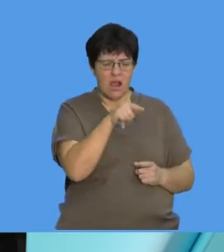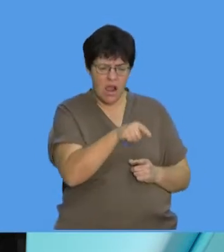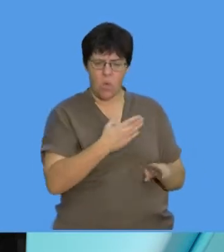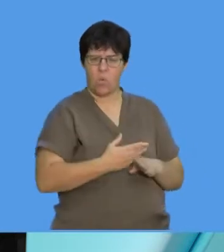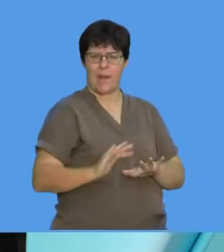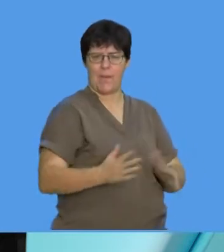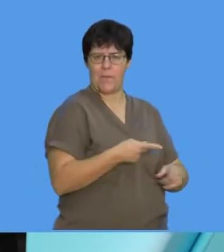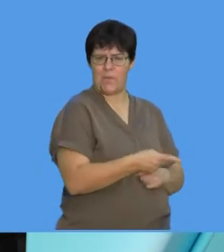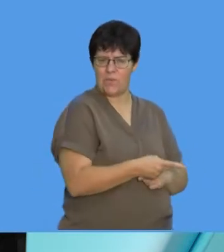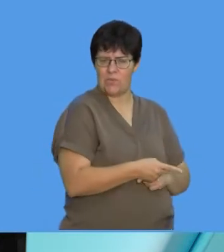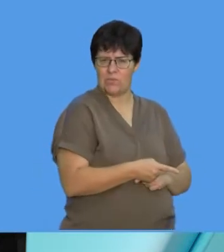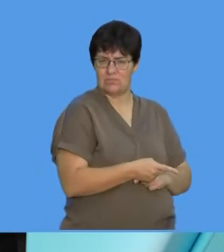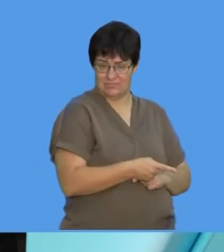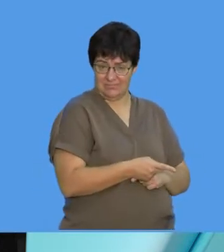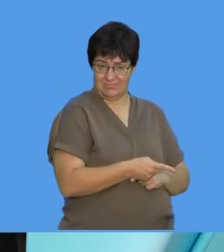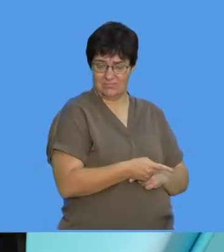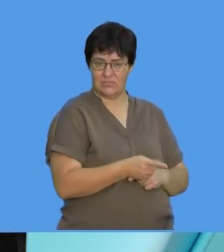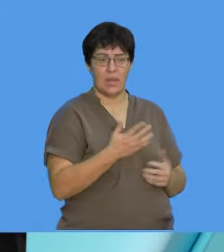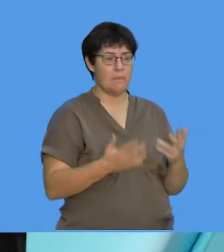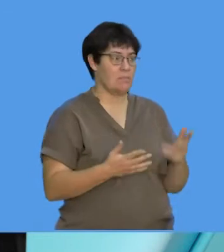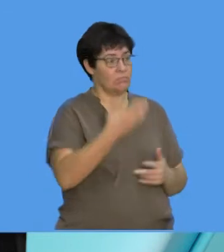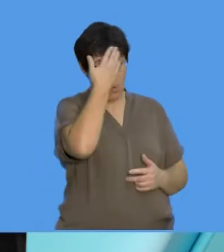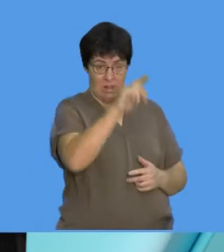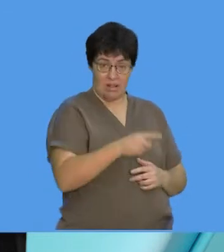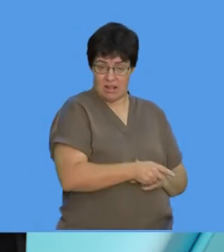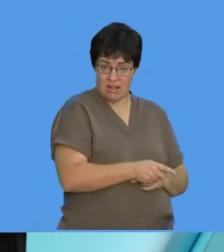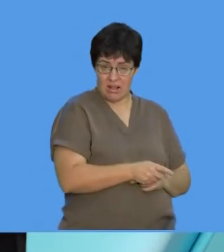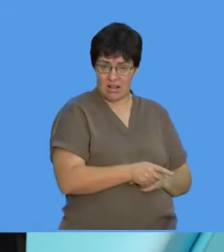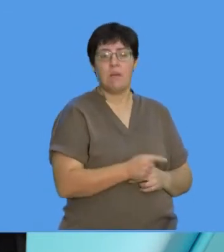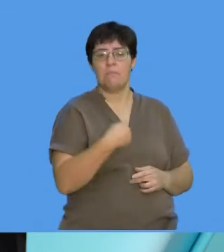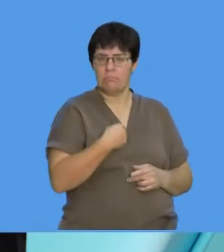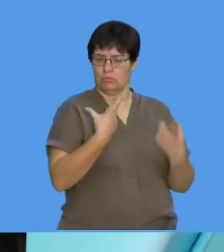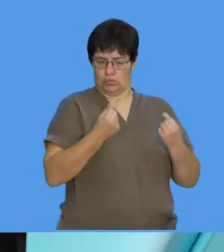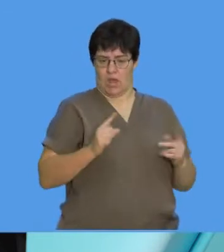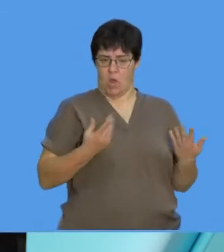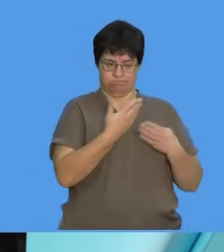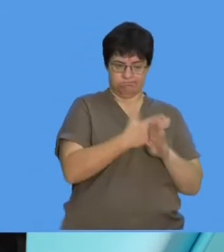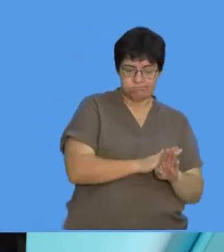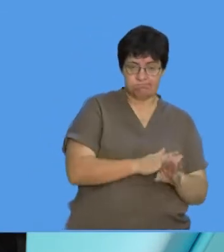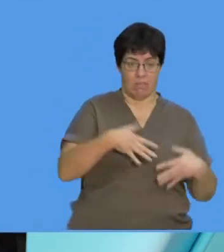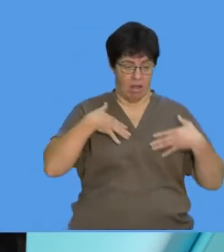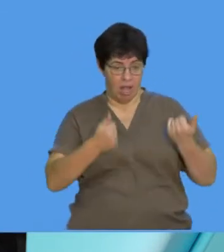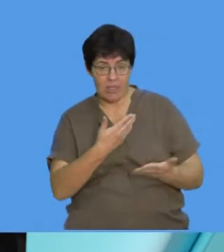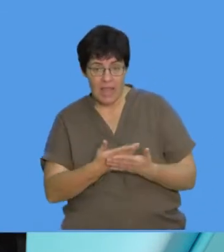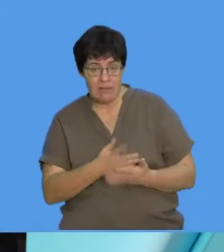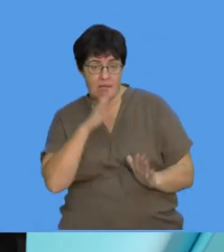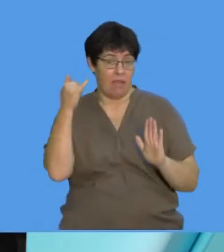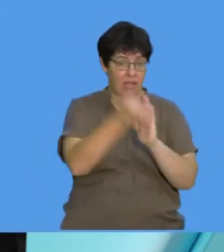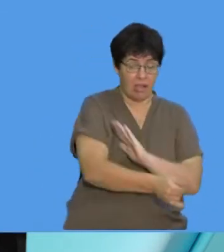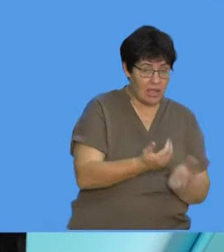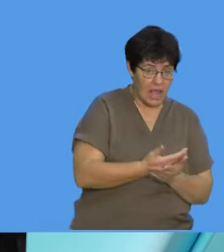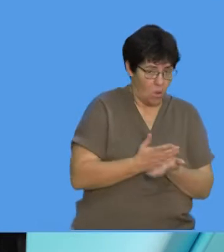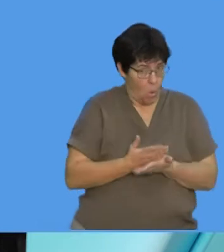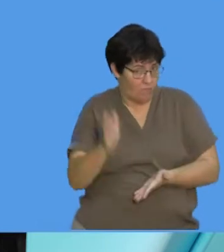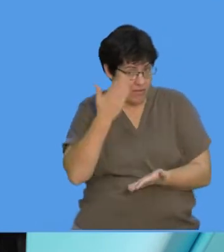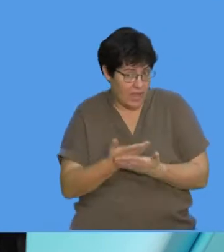they operate? How do they function? Maybe knowing that, what can we do? Can we cure them? Can we kill them? Can we get